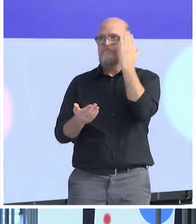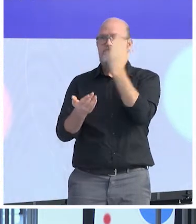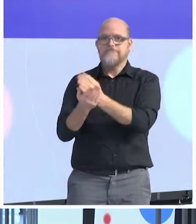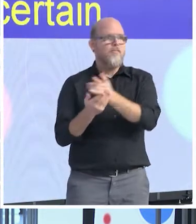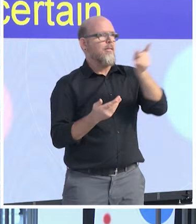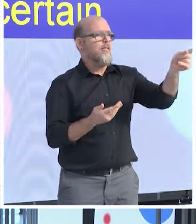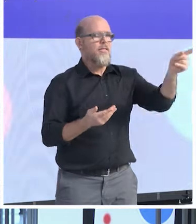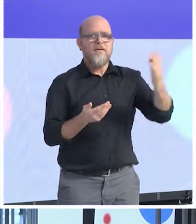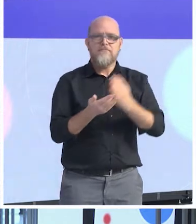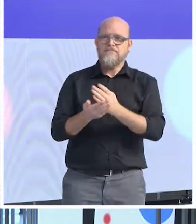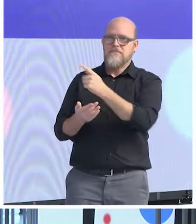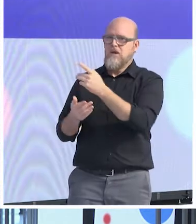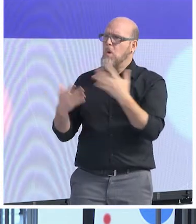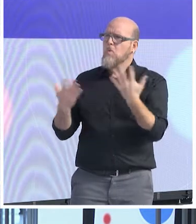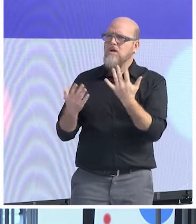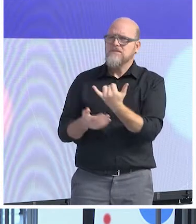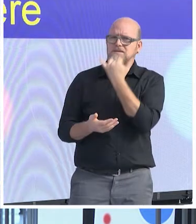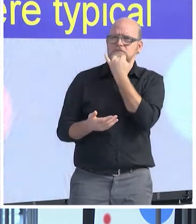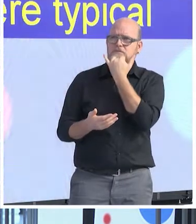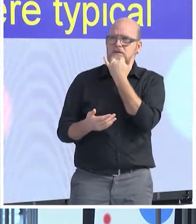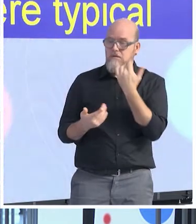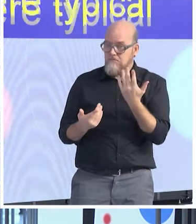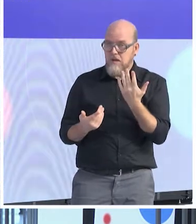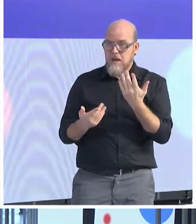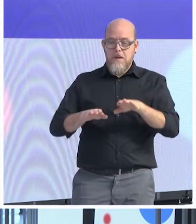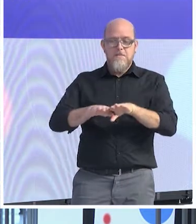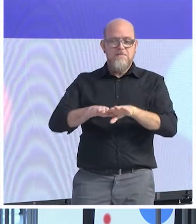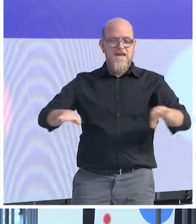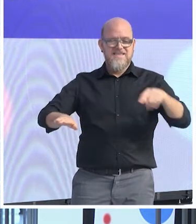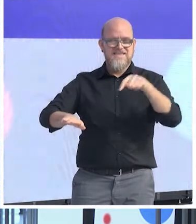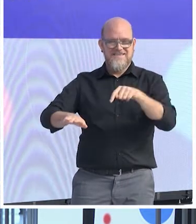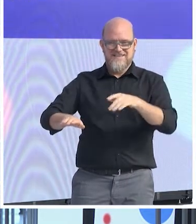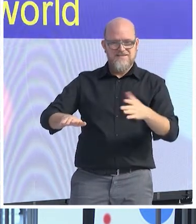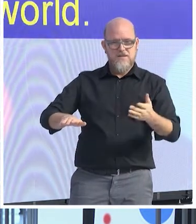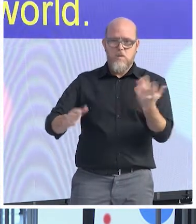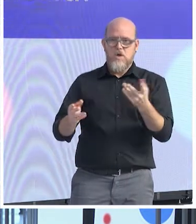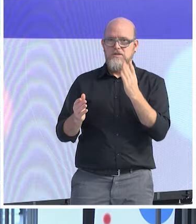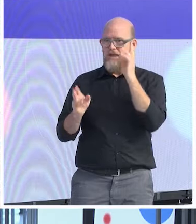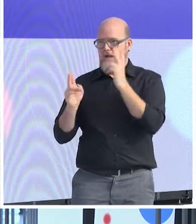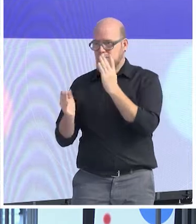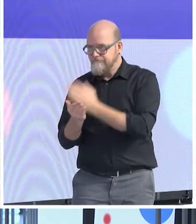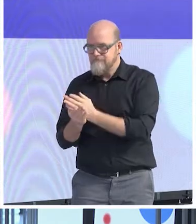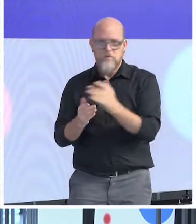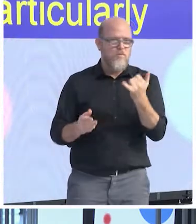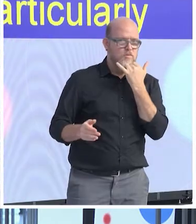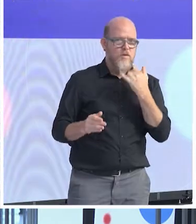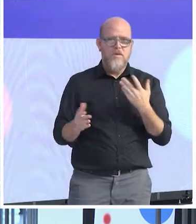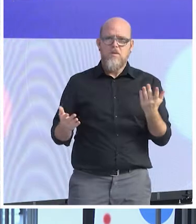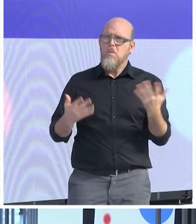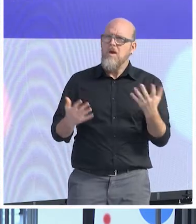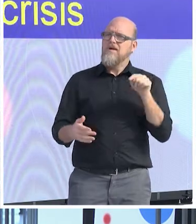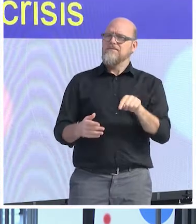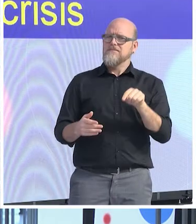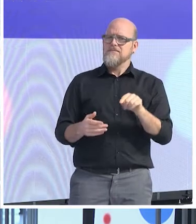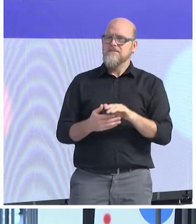world, are not there. And I'm saying this because particularly when it comes to the crisis of democracy, there are several things that I do believe